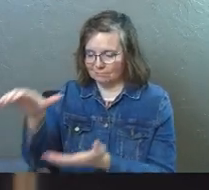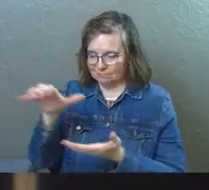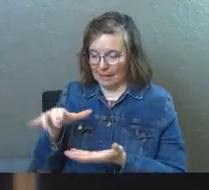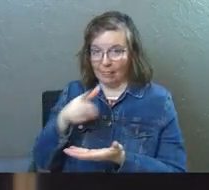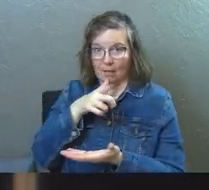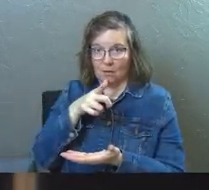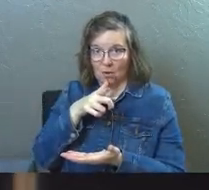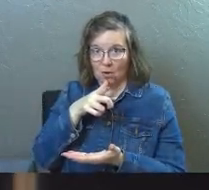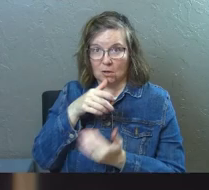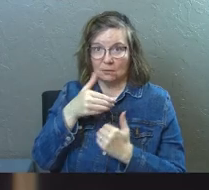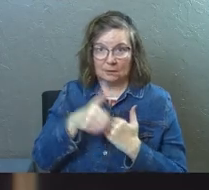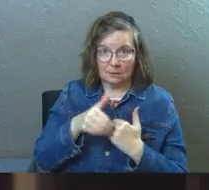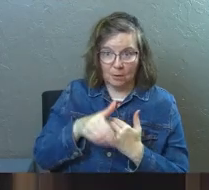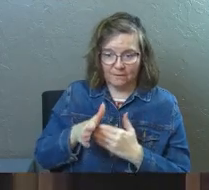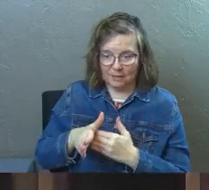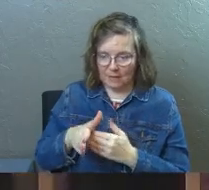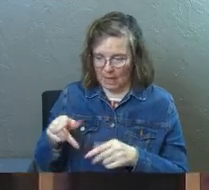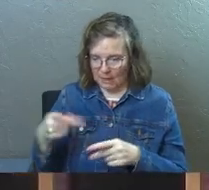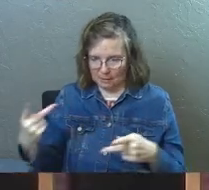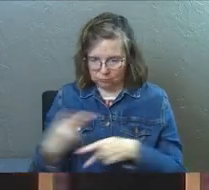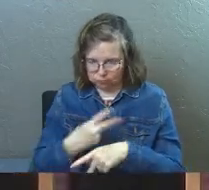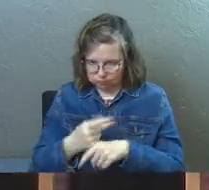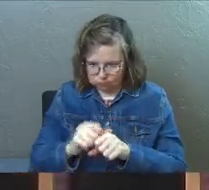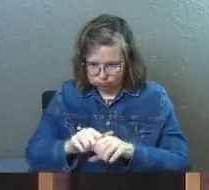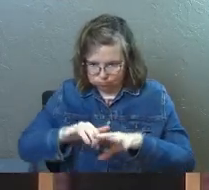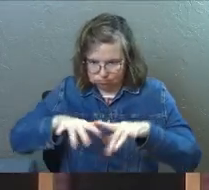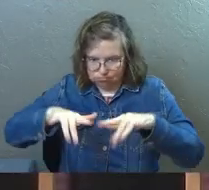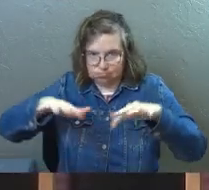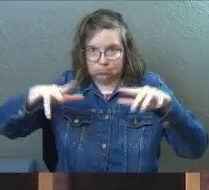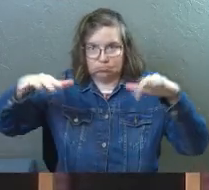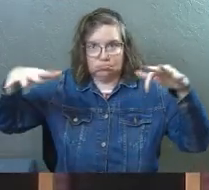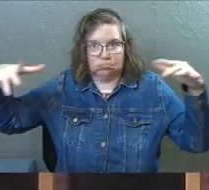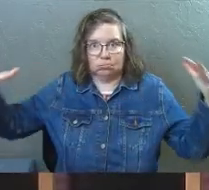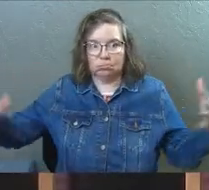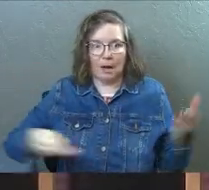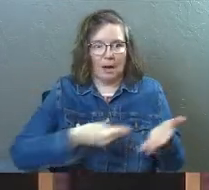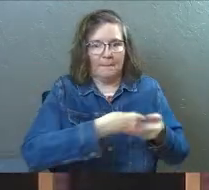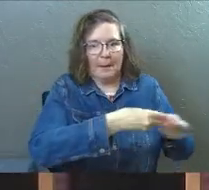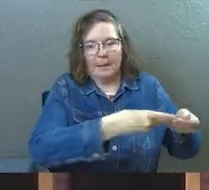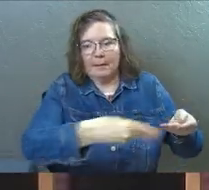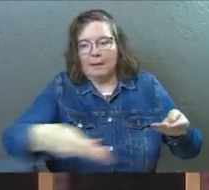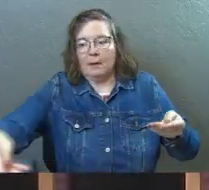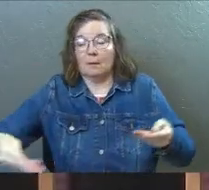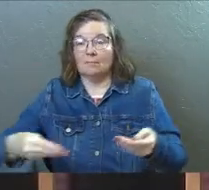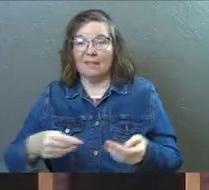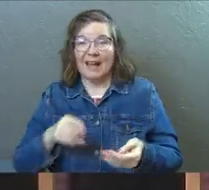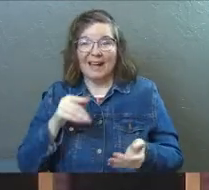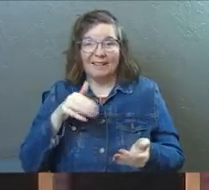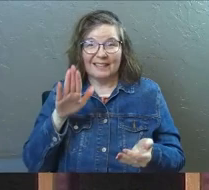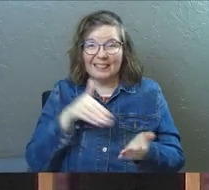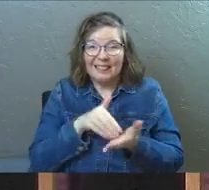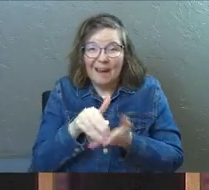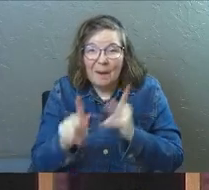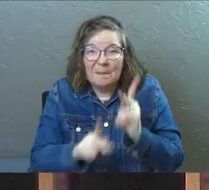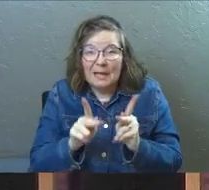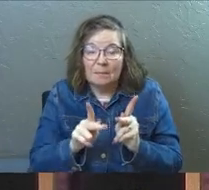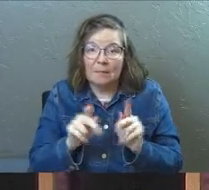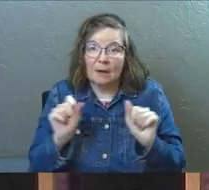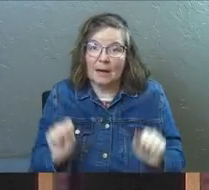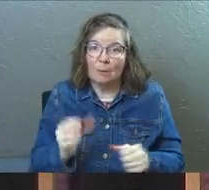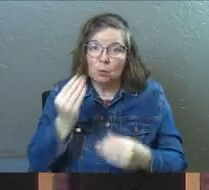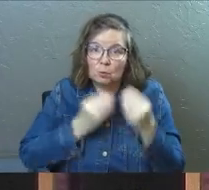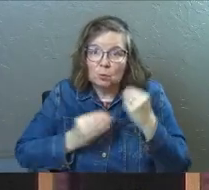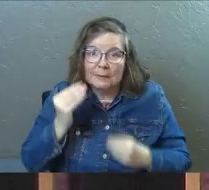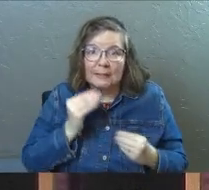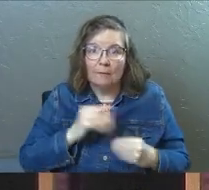lunchbox and he, he multiplies it miraculously. And everybody, all these thousands of people miraculously eat from that